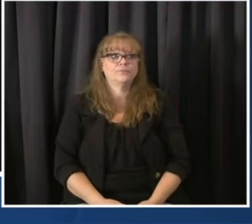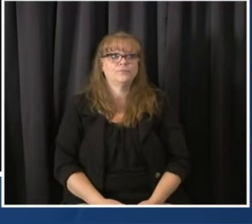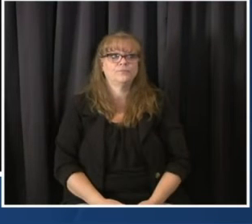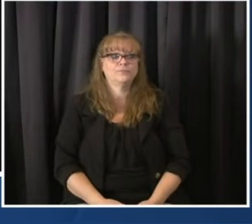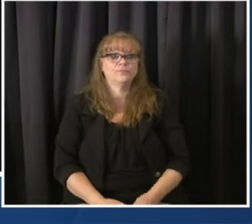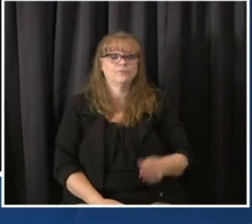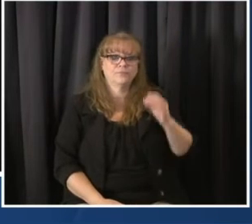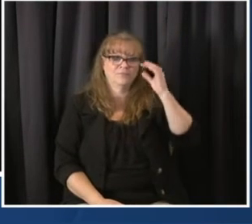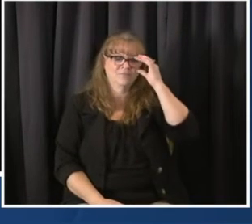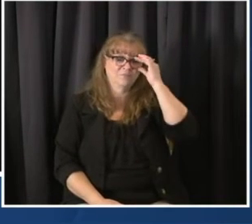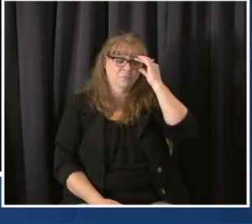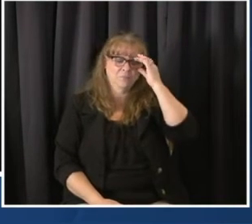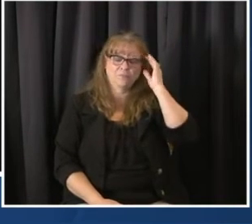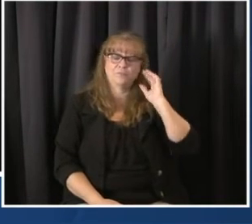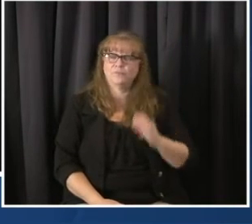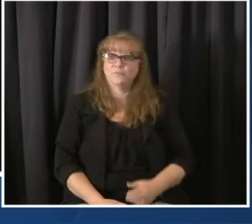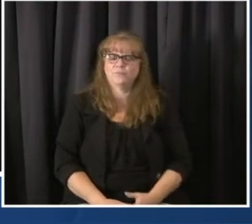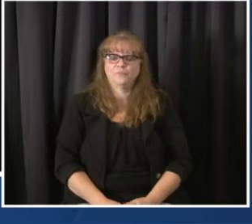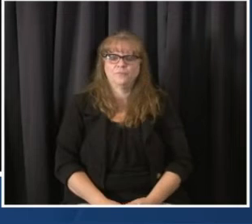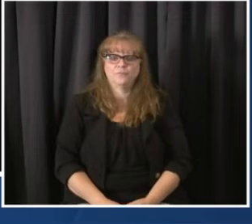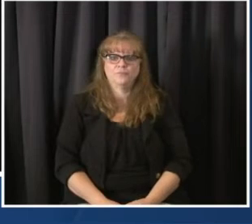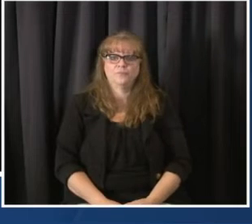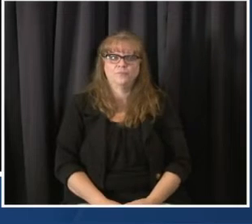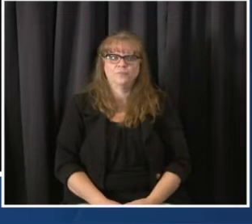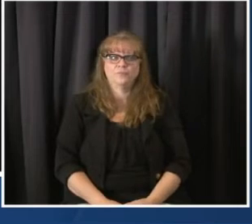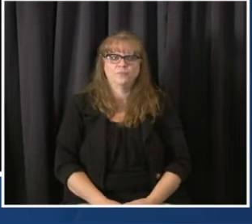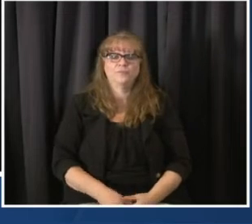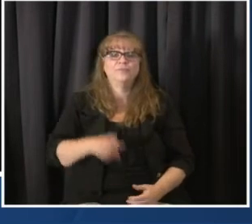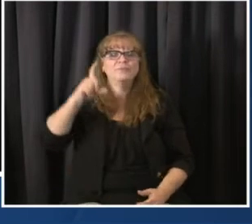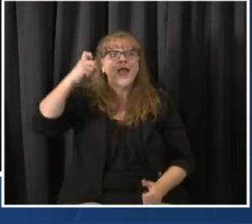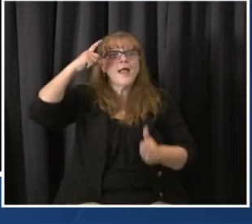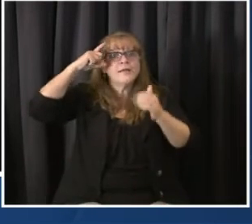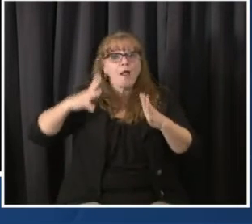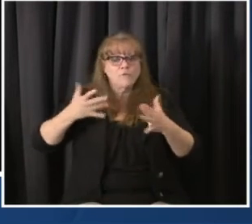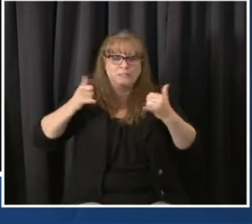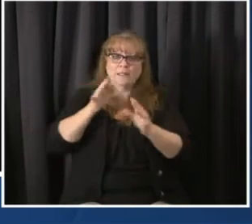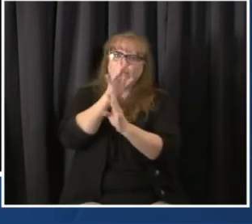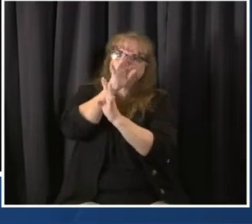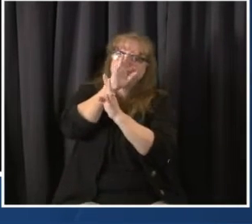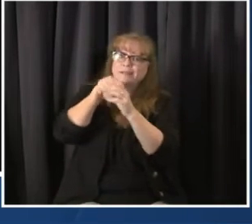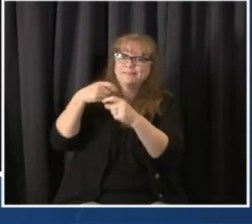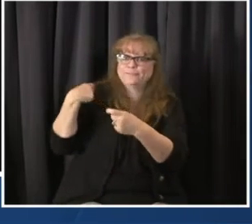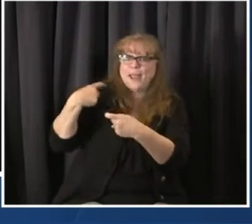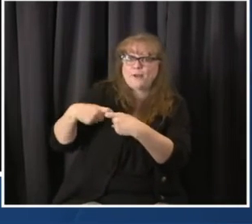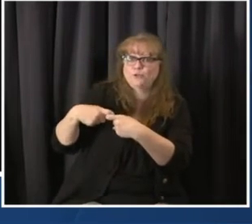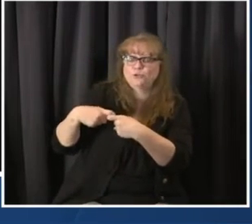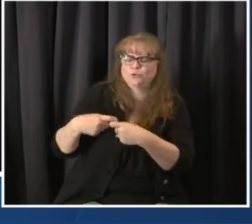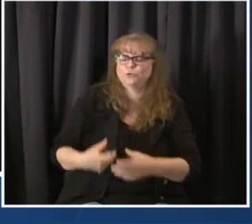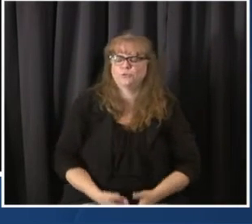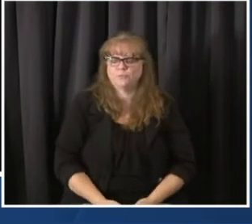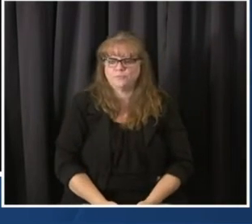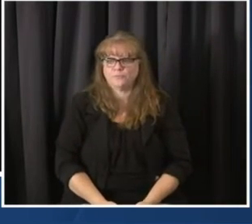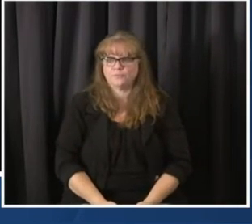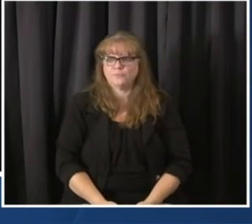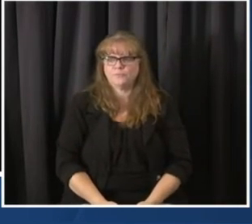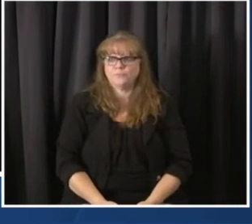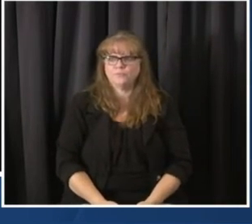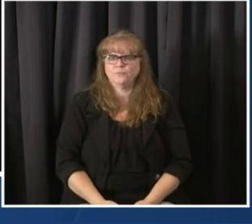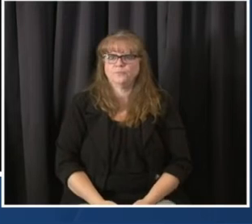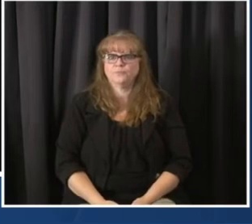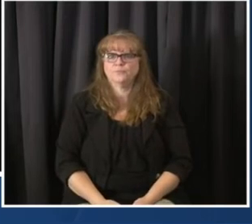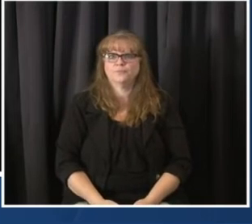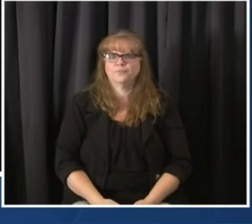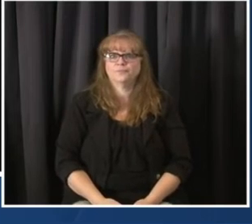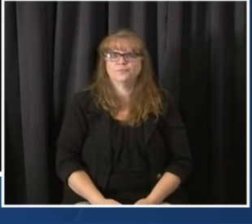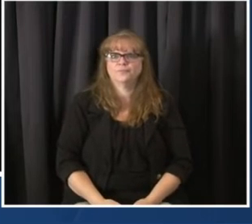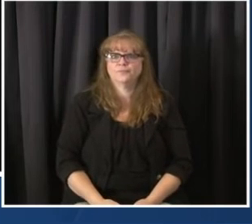esta semana y los resultados no podemos ver por una semana más. El